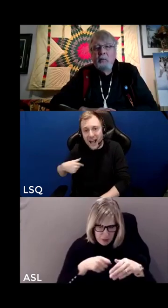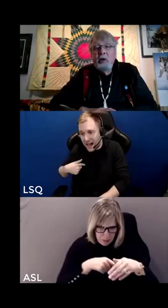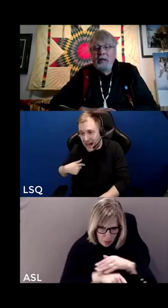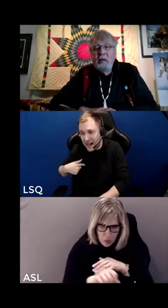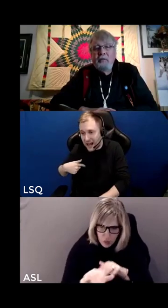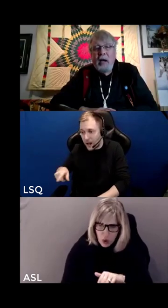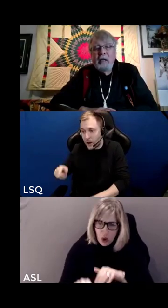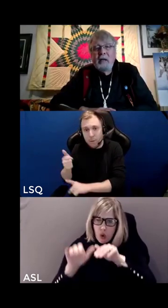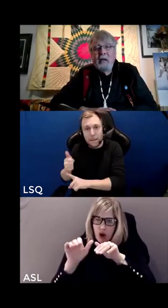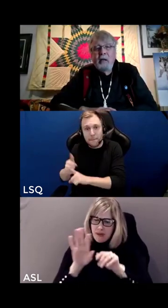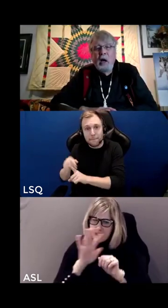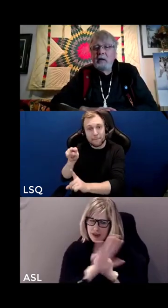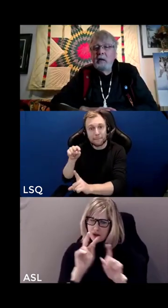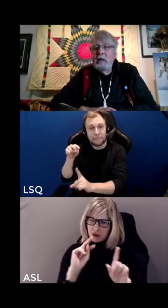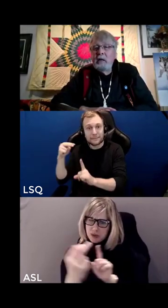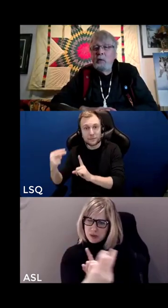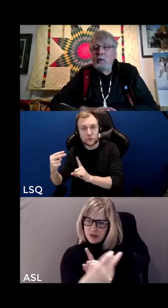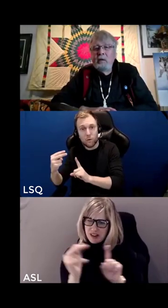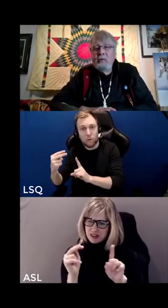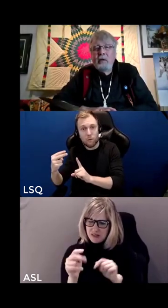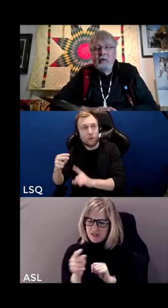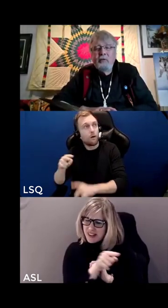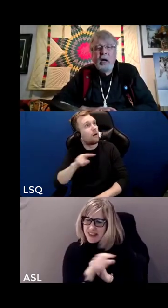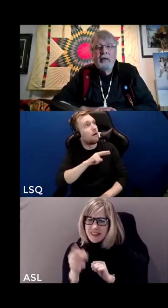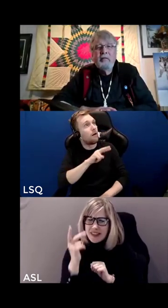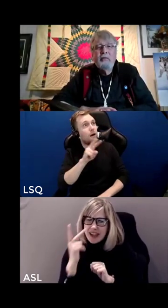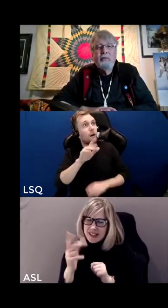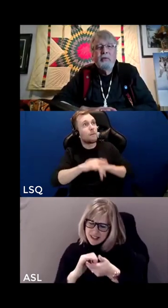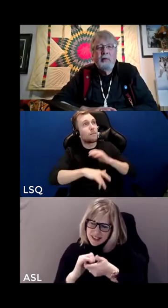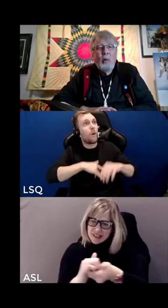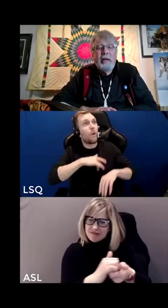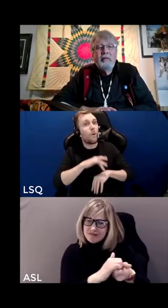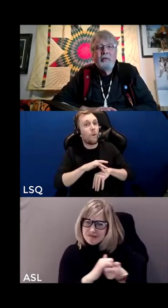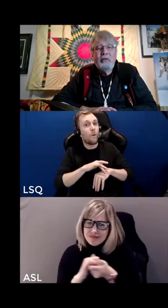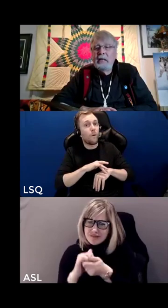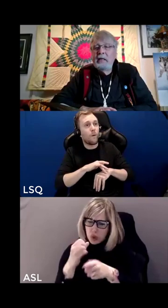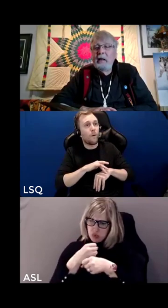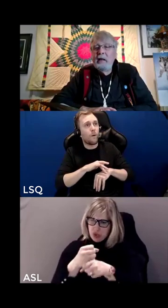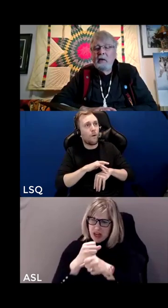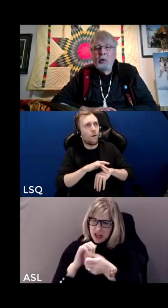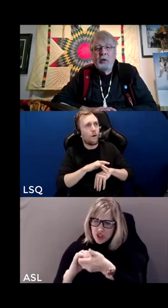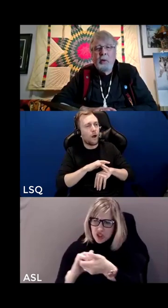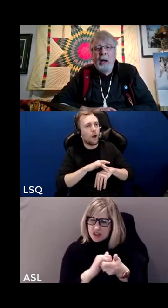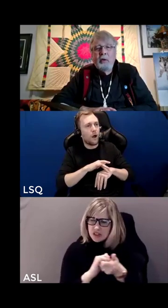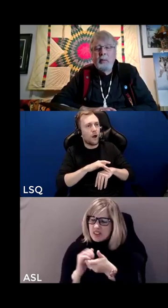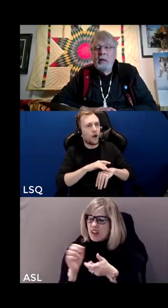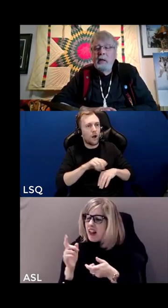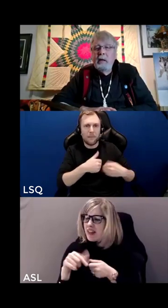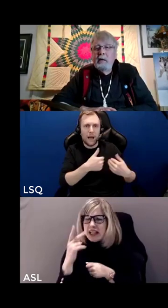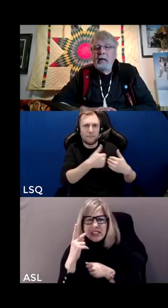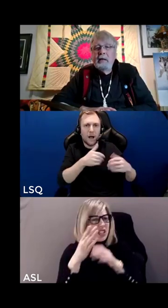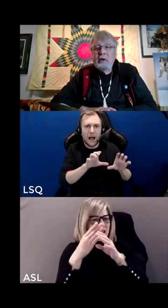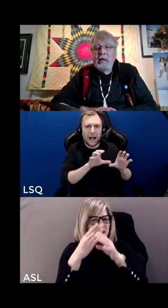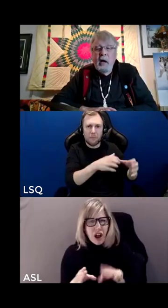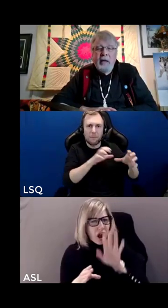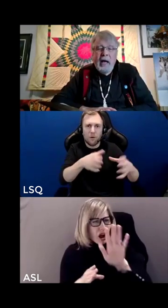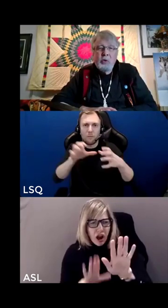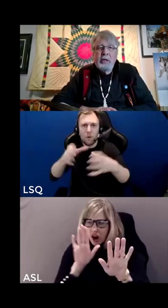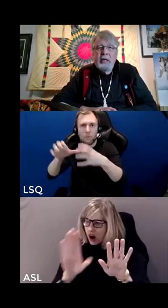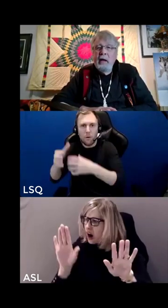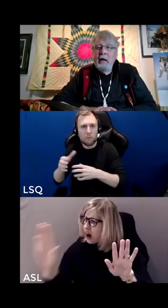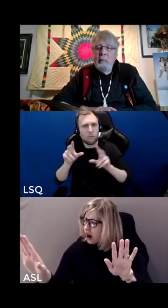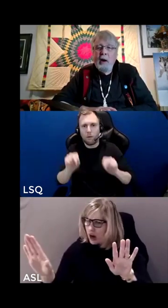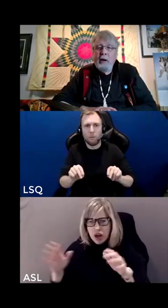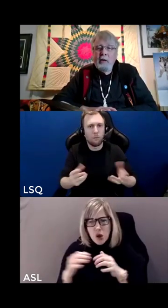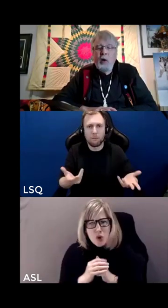not divided not with divisive kinds of of ways of seeing the world around them they they come